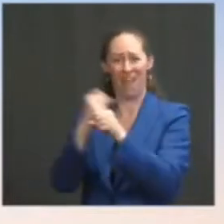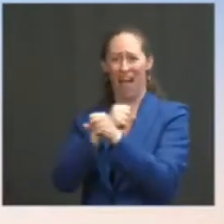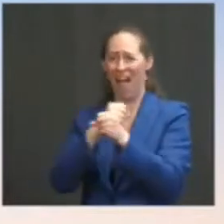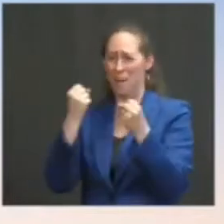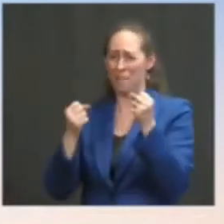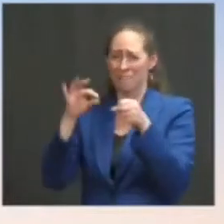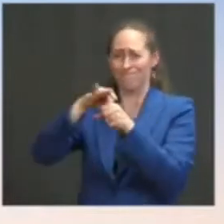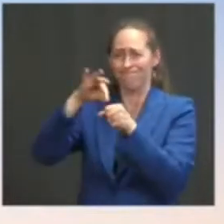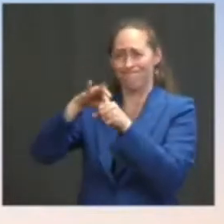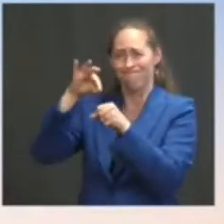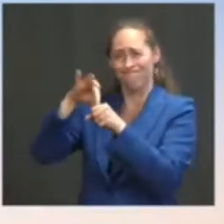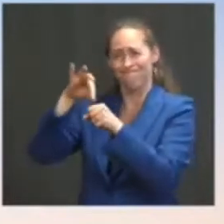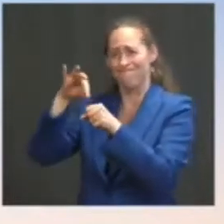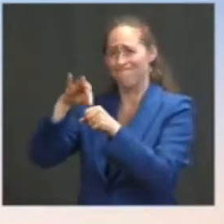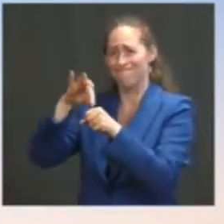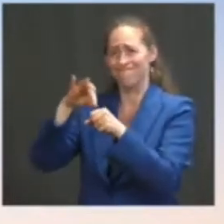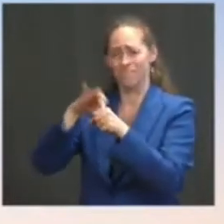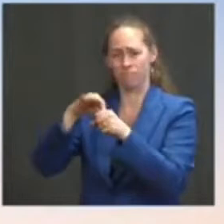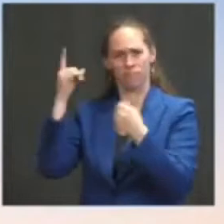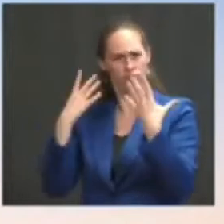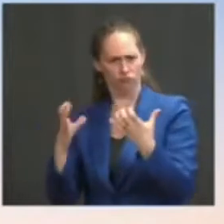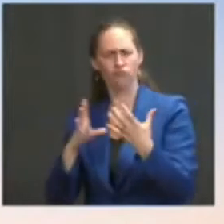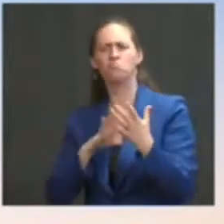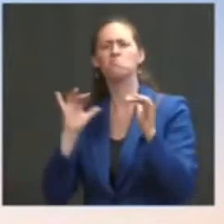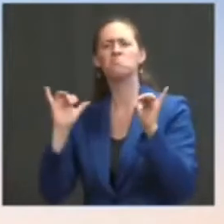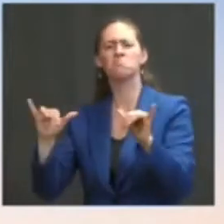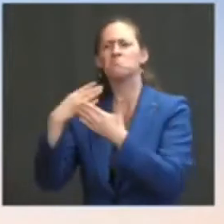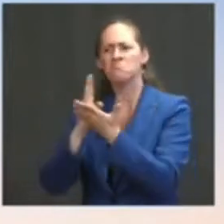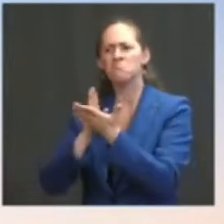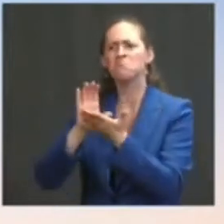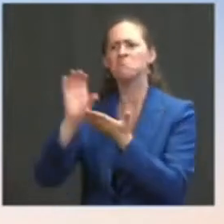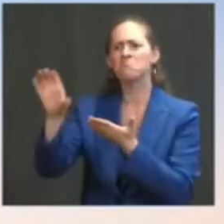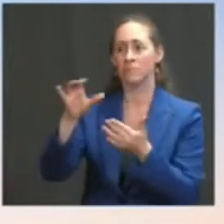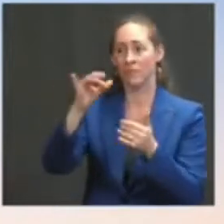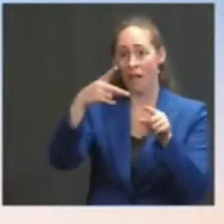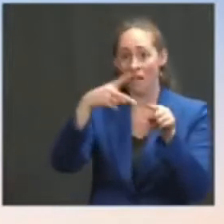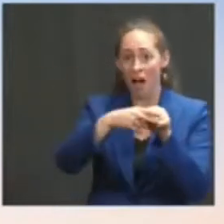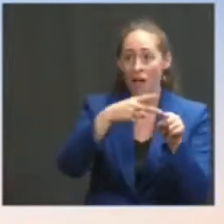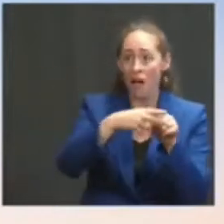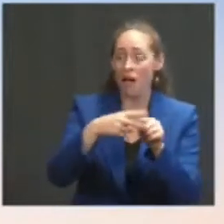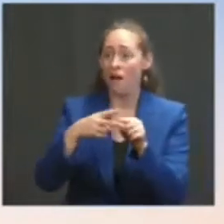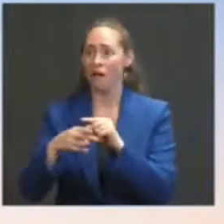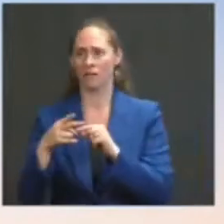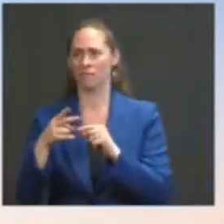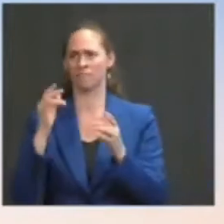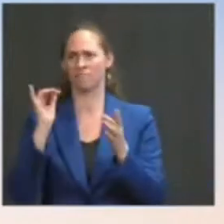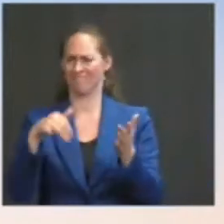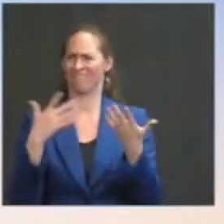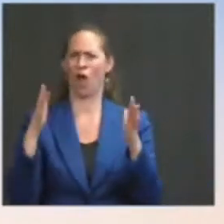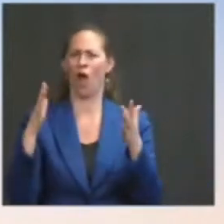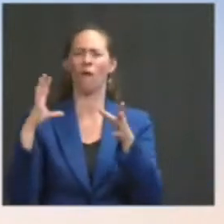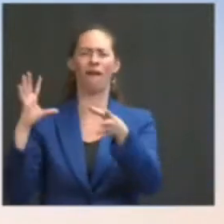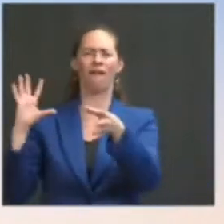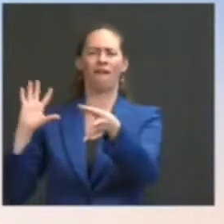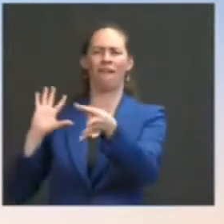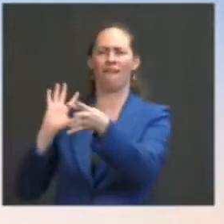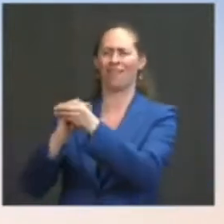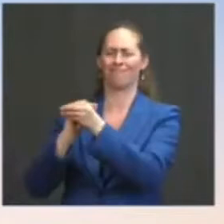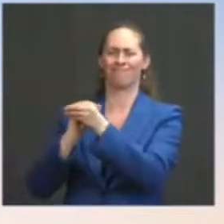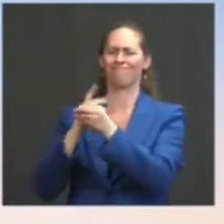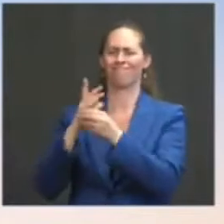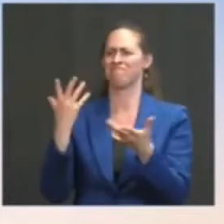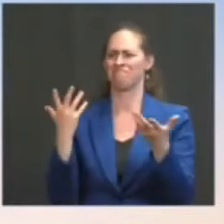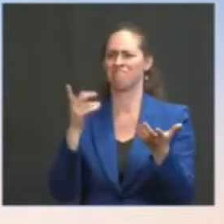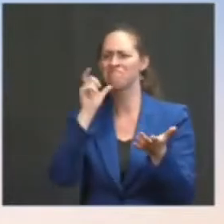Republicans spent decades trying to cut the COPS program, which again is public record. We don't need to undervalue